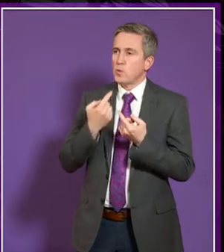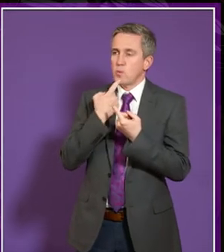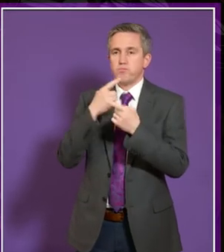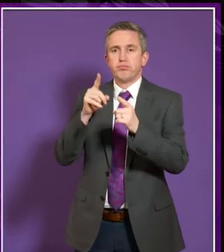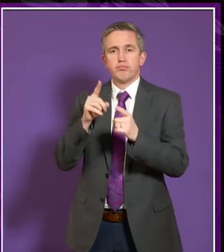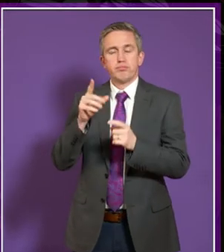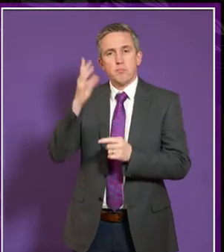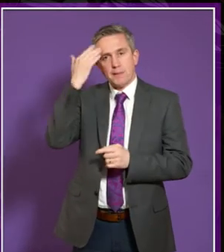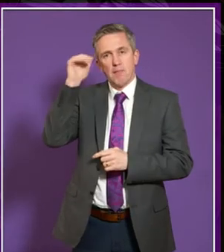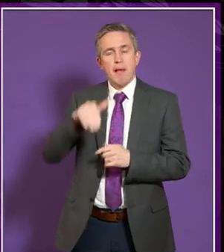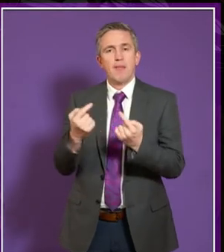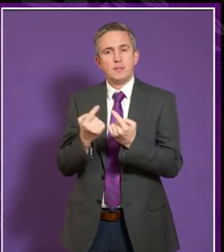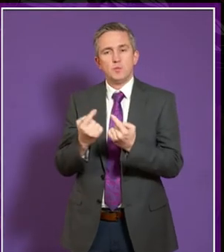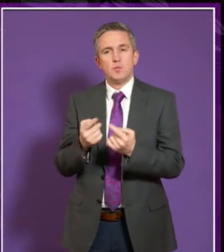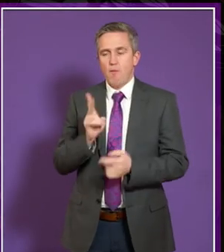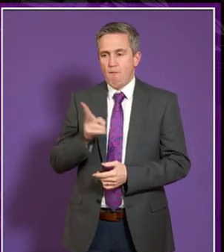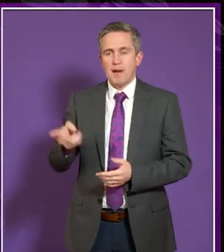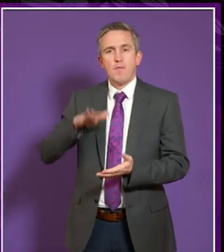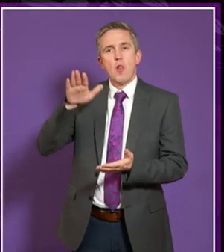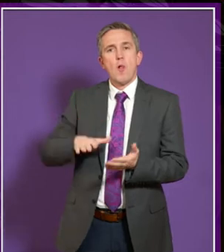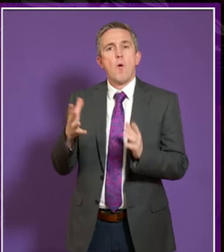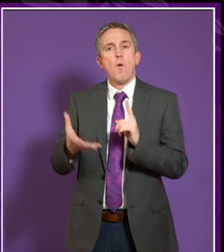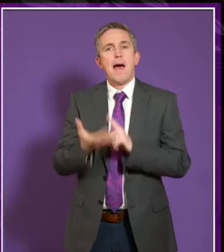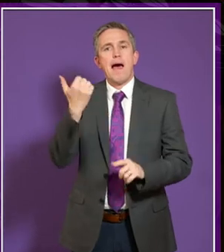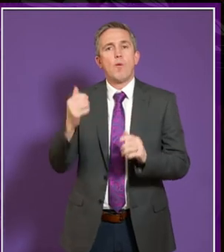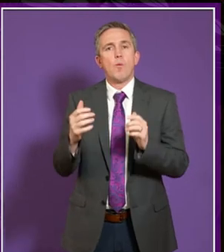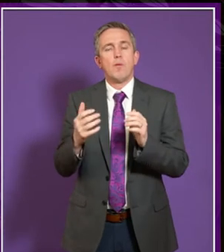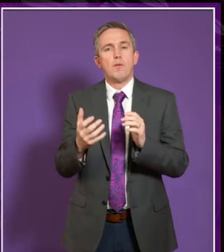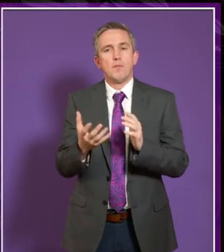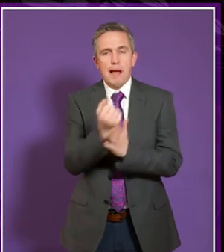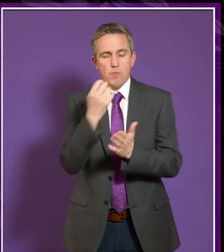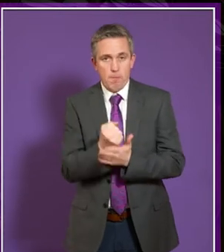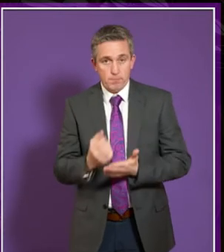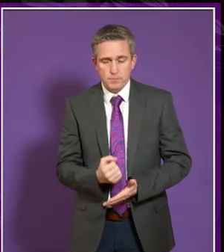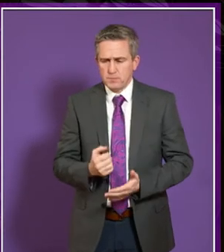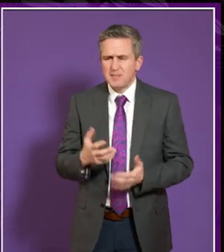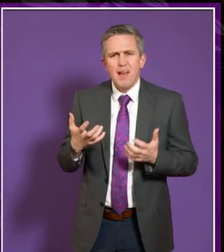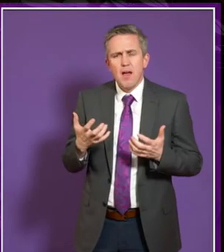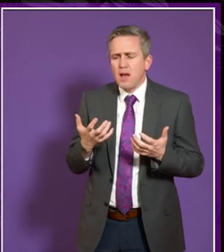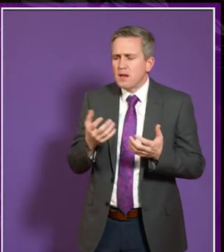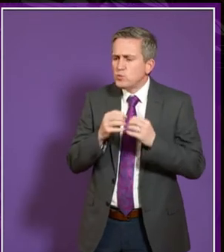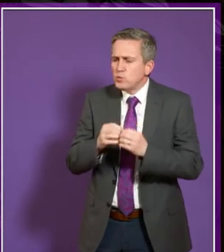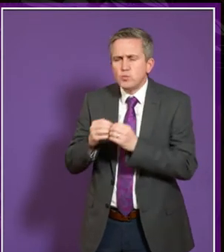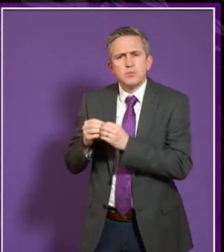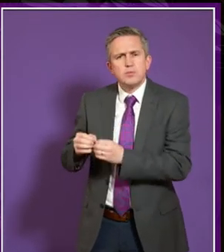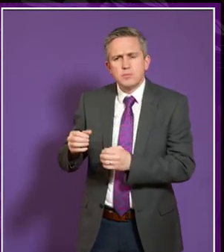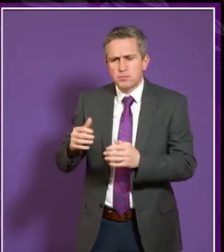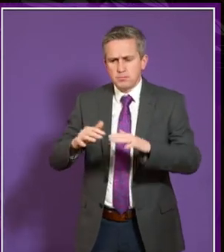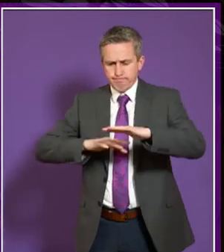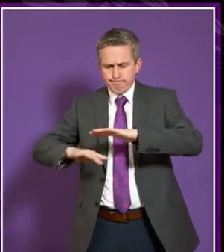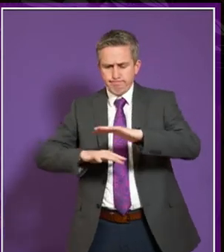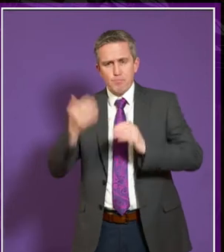outcomes how do we how are you looking to encourage those to actually disclose they've got a mental health um